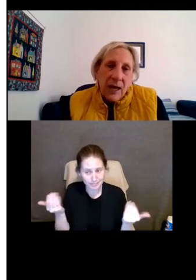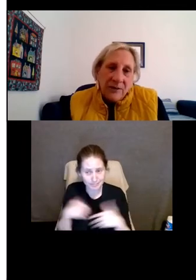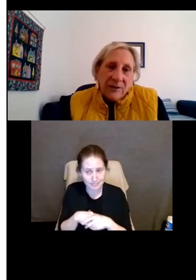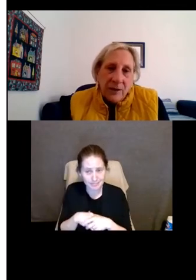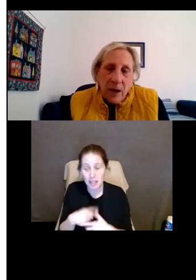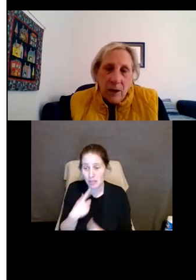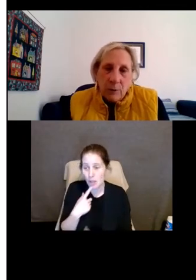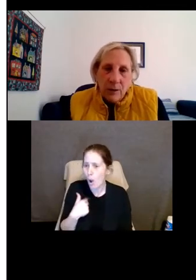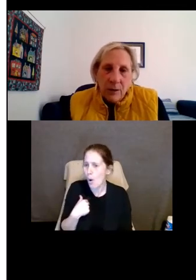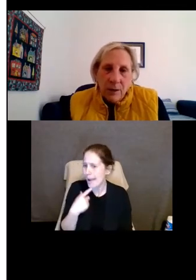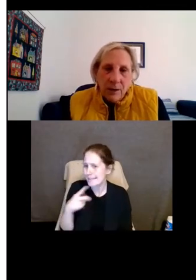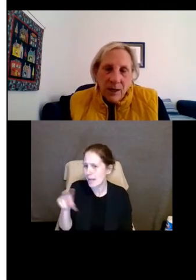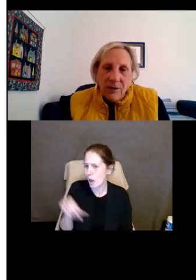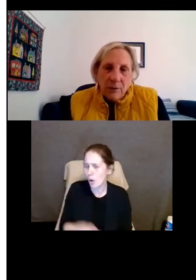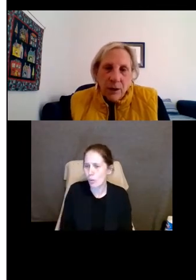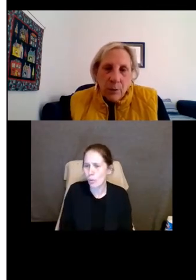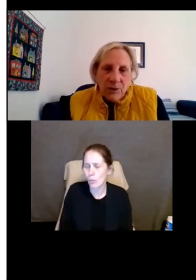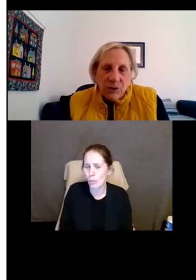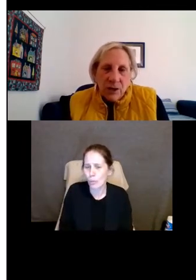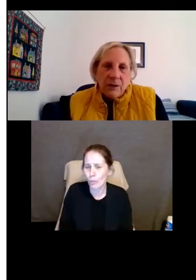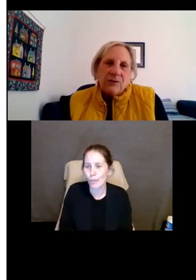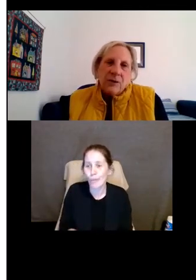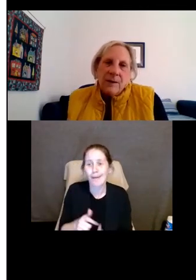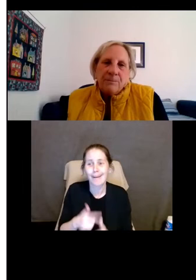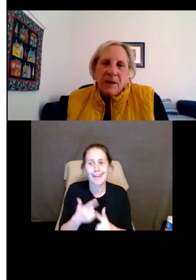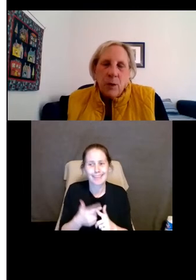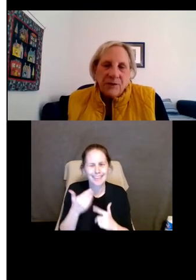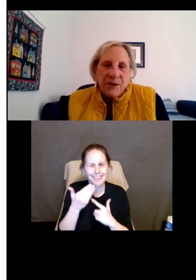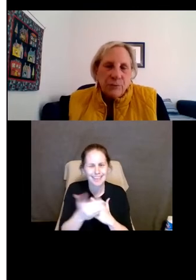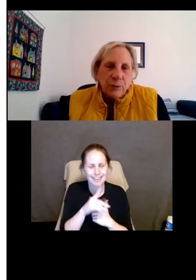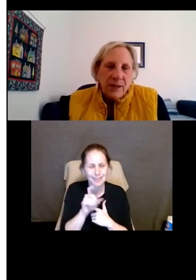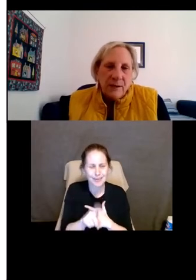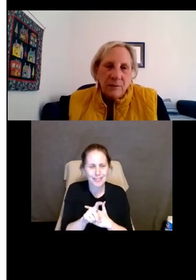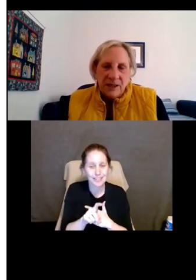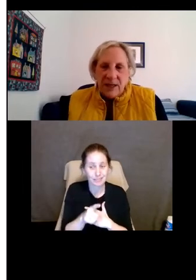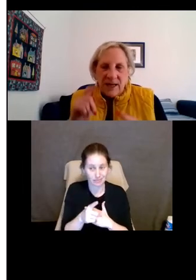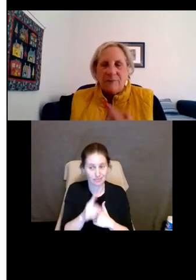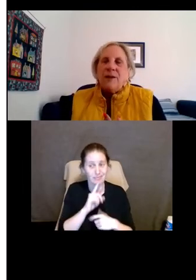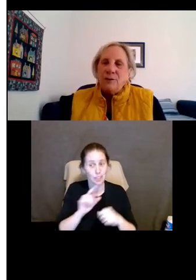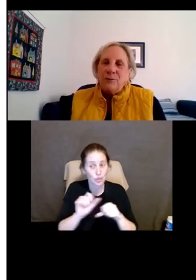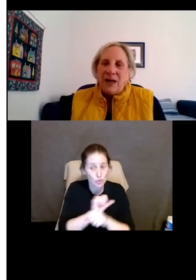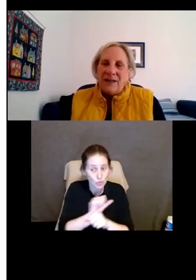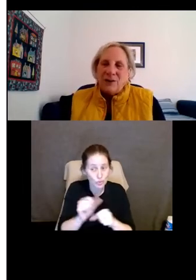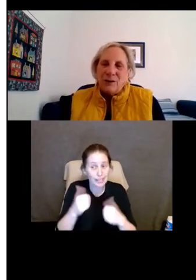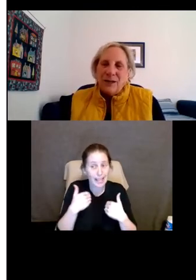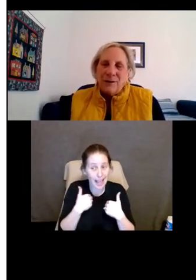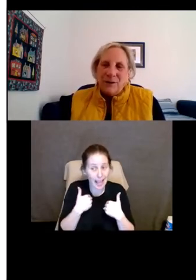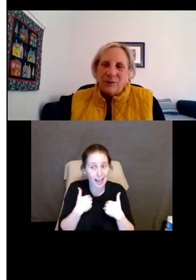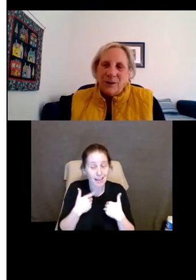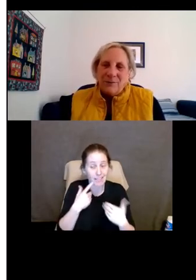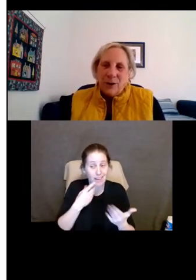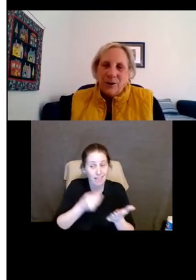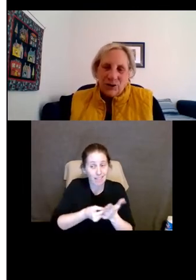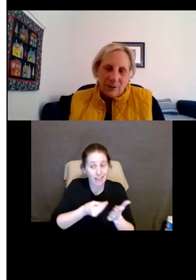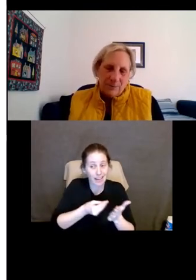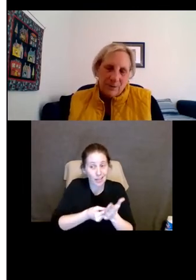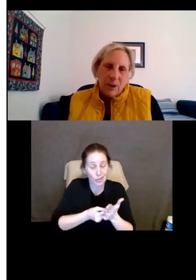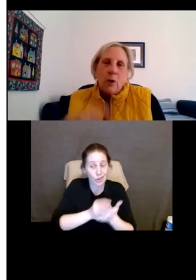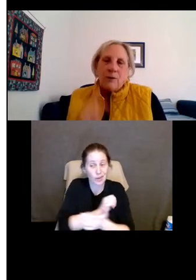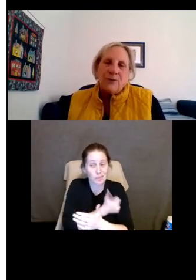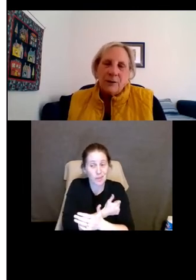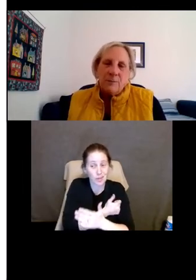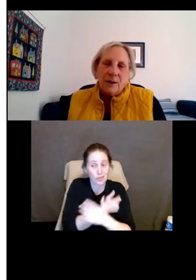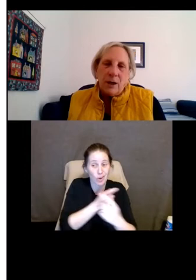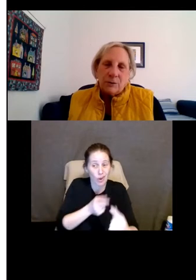They're going to say, I said no. And then the question is, was there truly, did they have an undue financial and administrative hardship